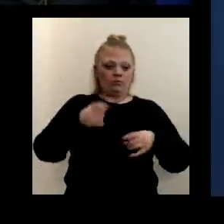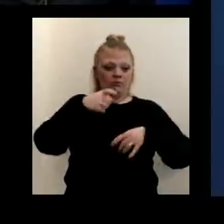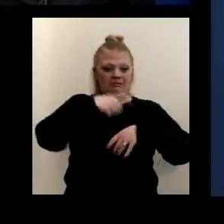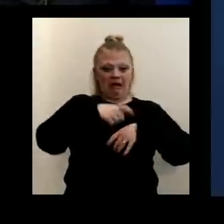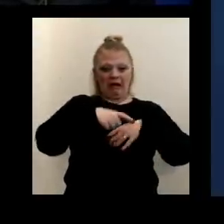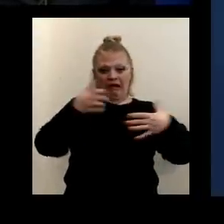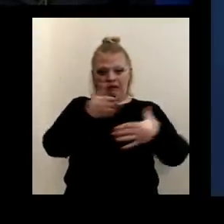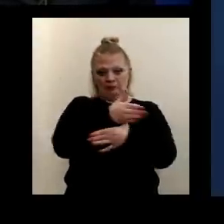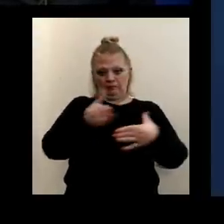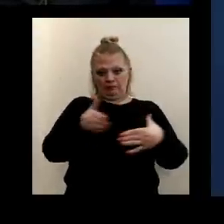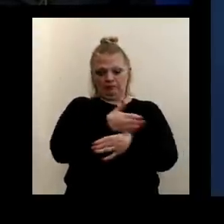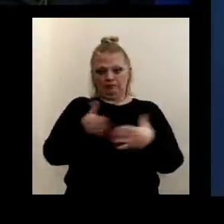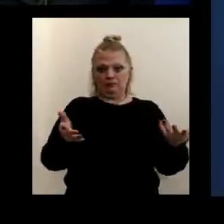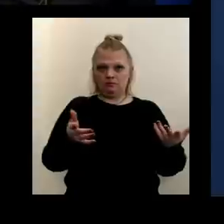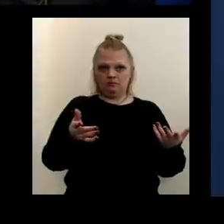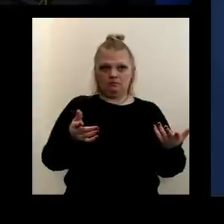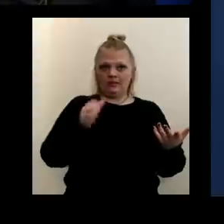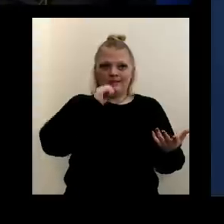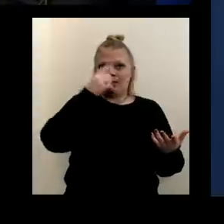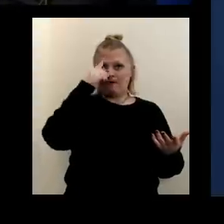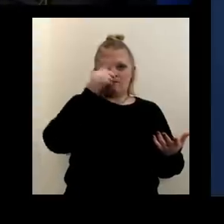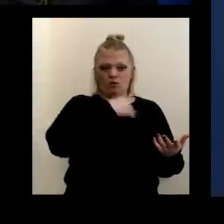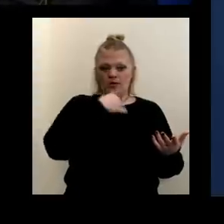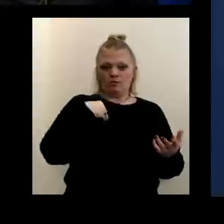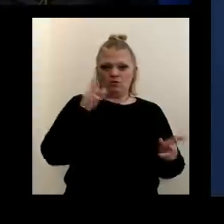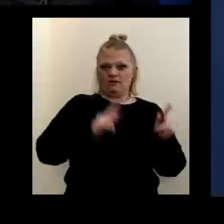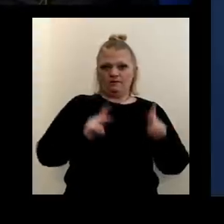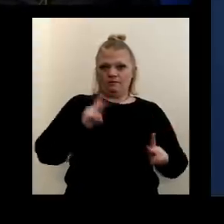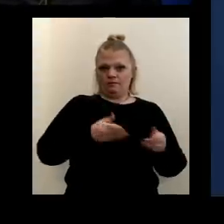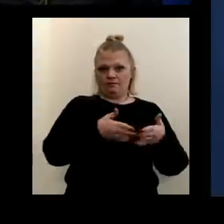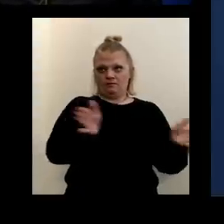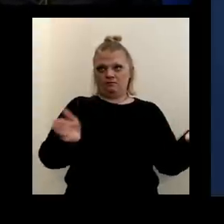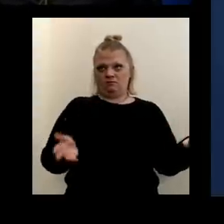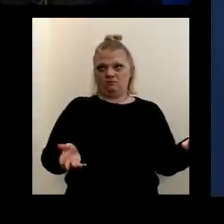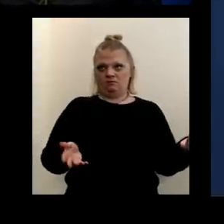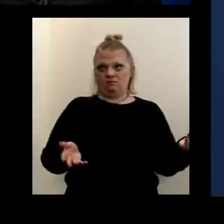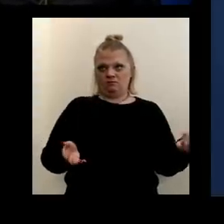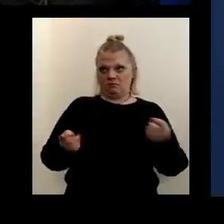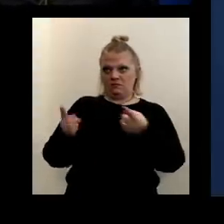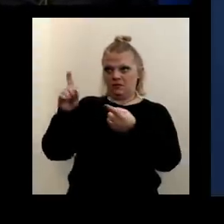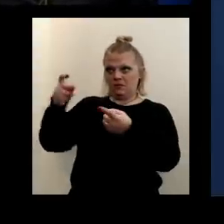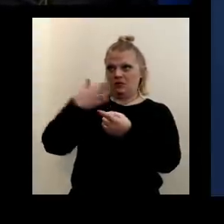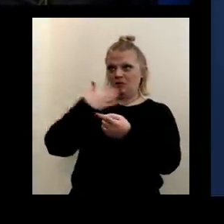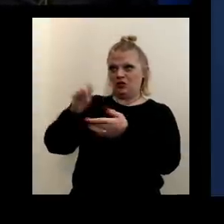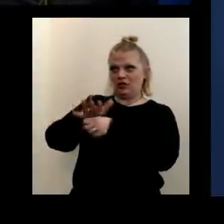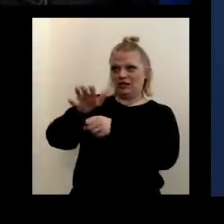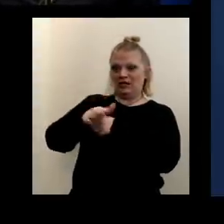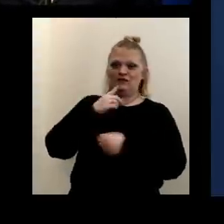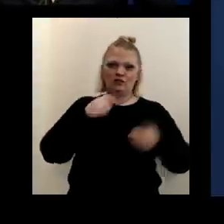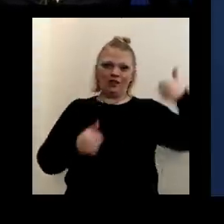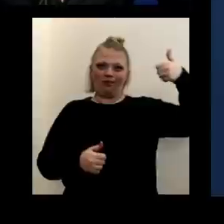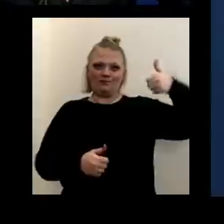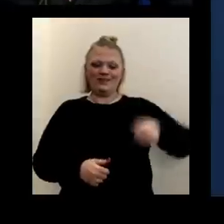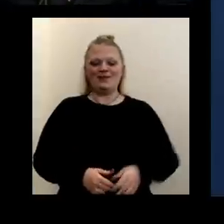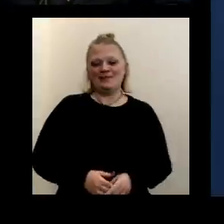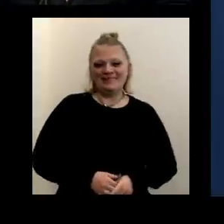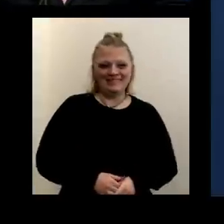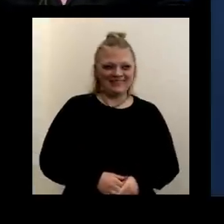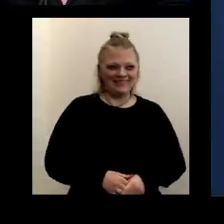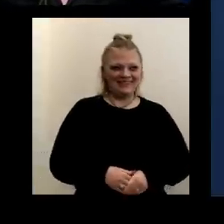that. Nevertheless, members of the general public that work, doctor, she gave me the thumbs up.